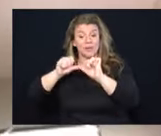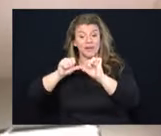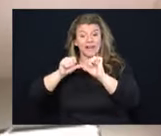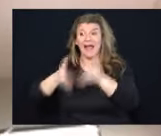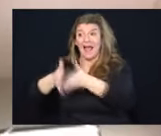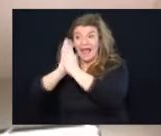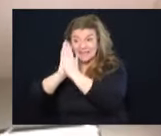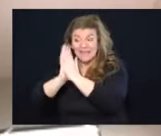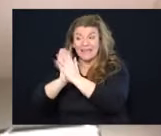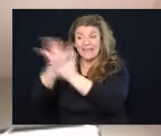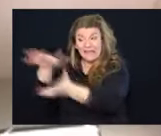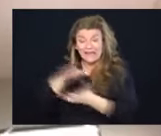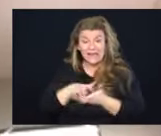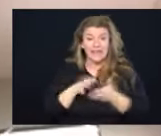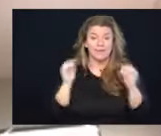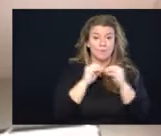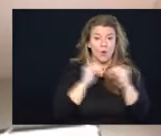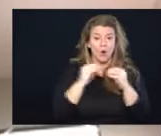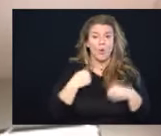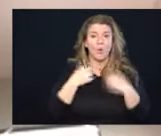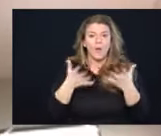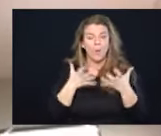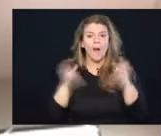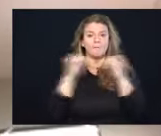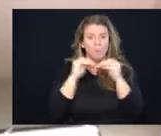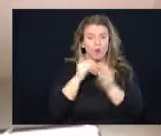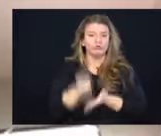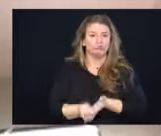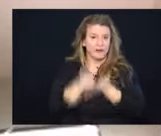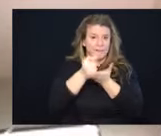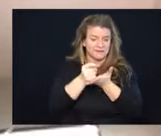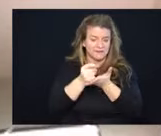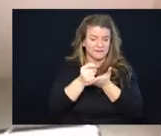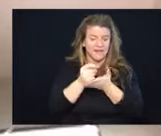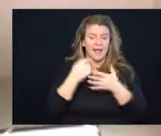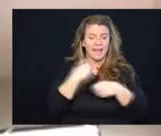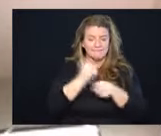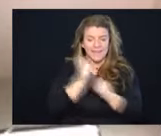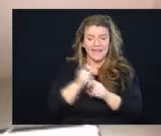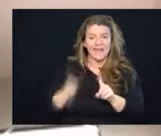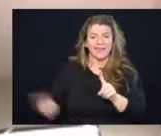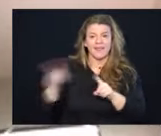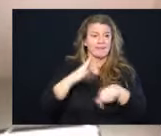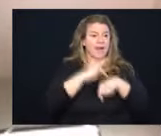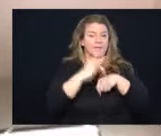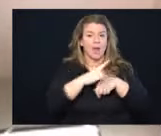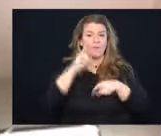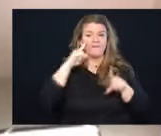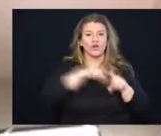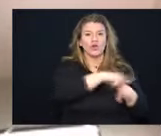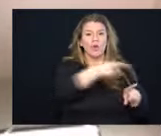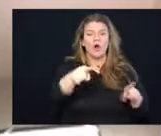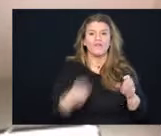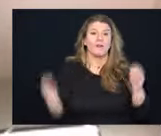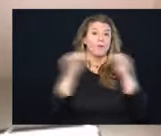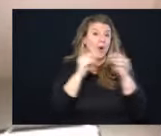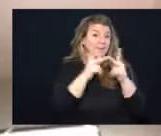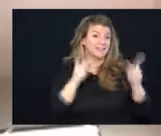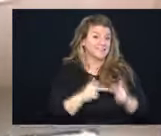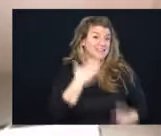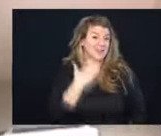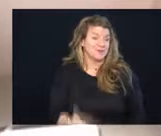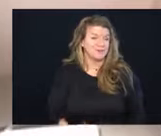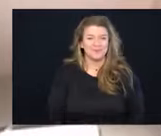get additional antibody and antiviral treatments and making them available in more locations across the state. Thank you.